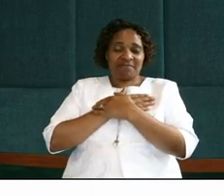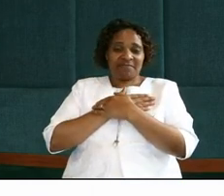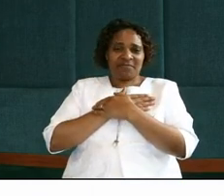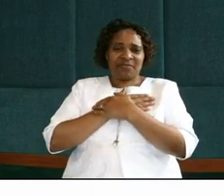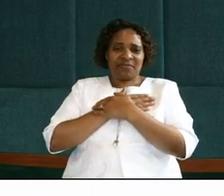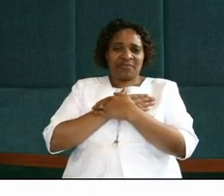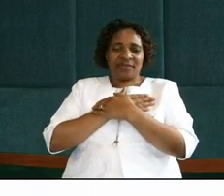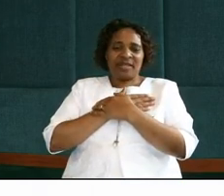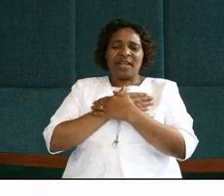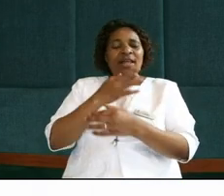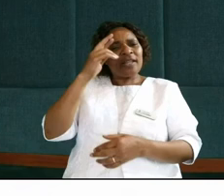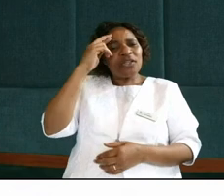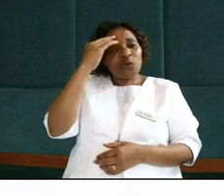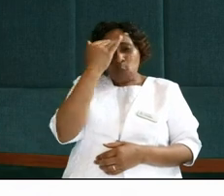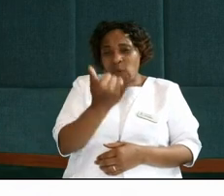the reason why